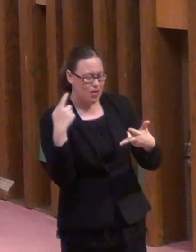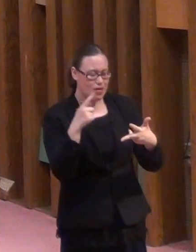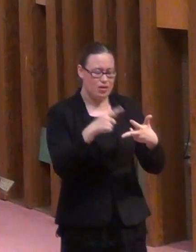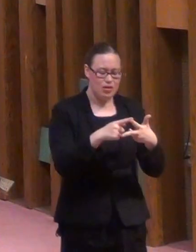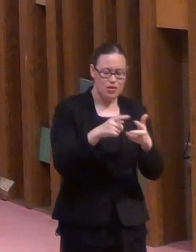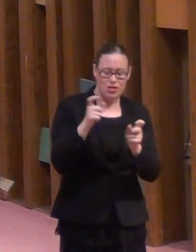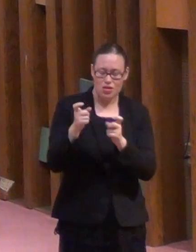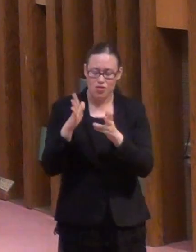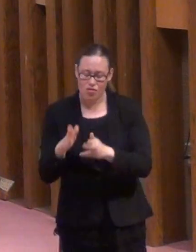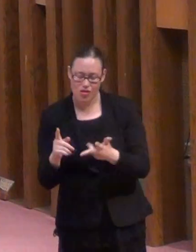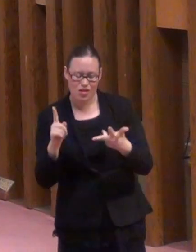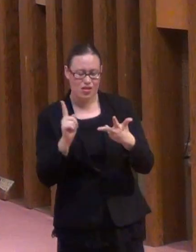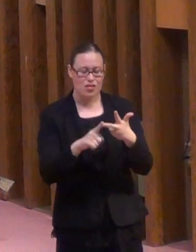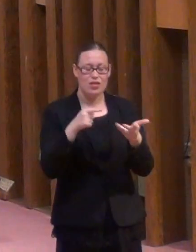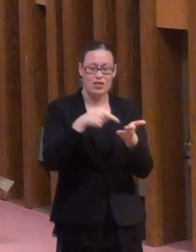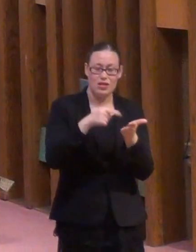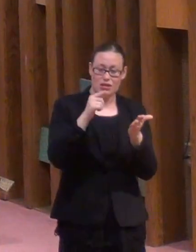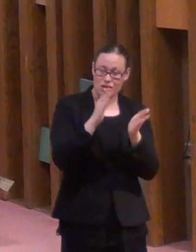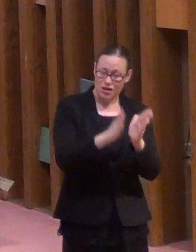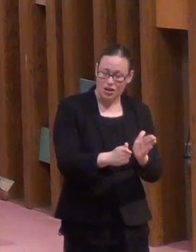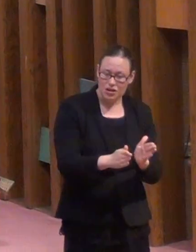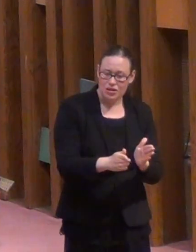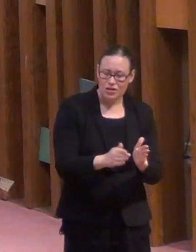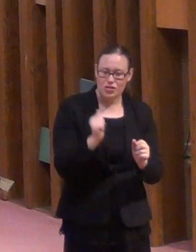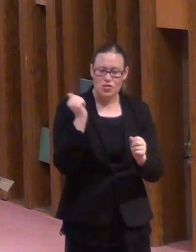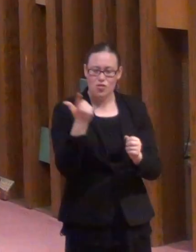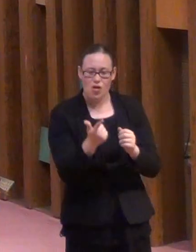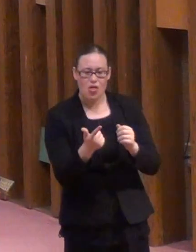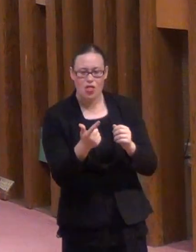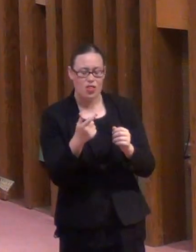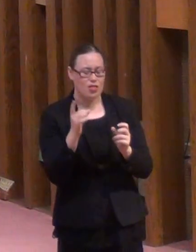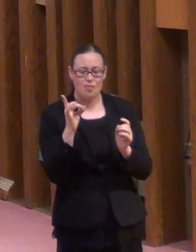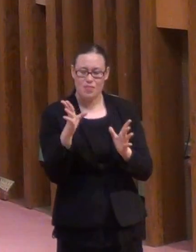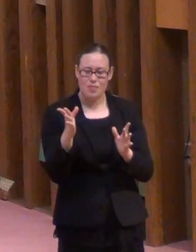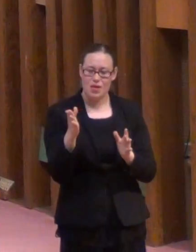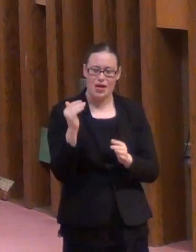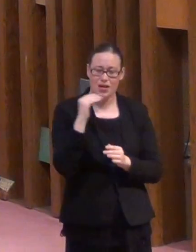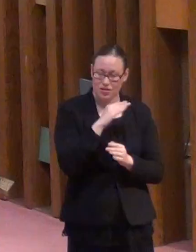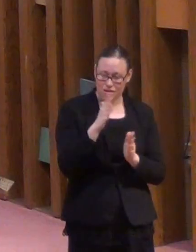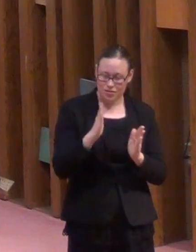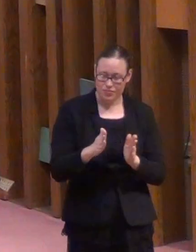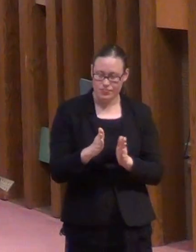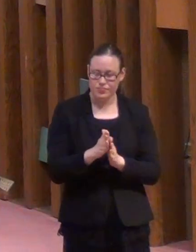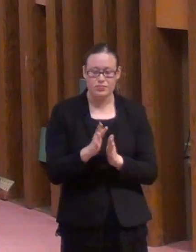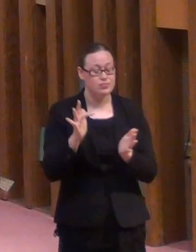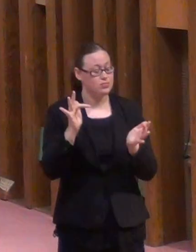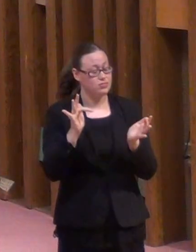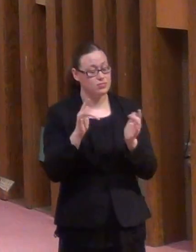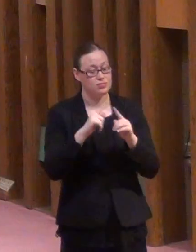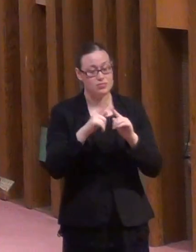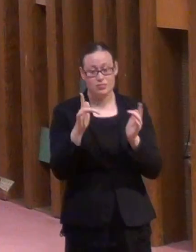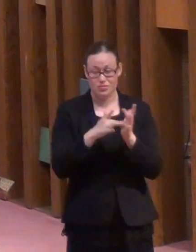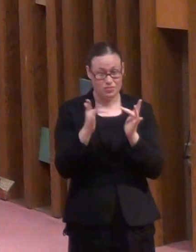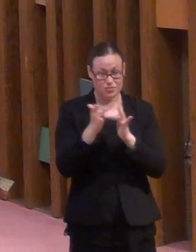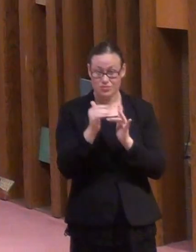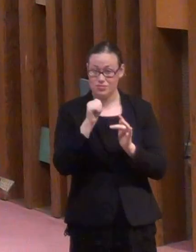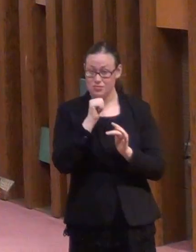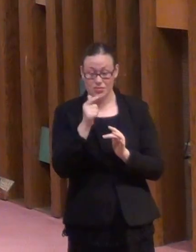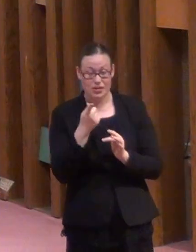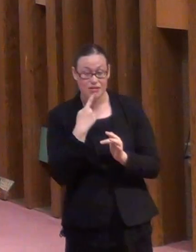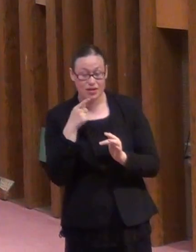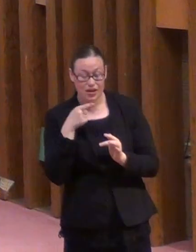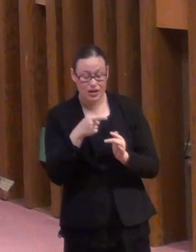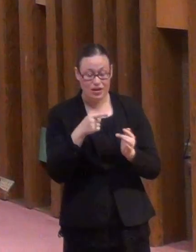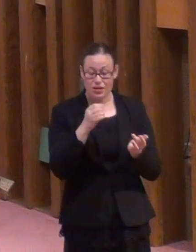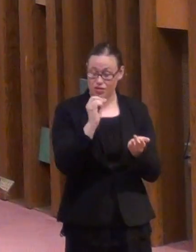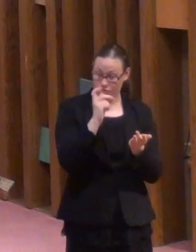of the ethics involved here is revealed to us in verse 8, where he calls the steward dismounts. So,